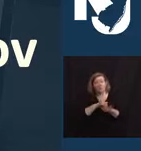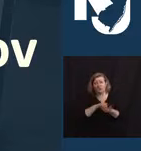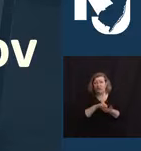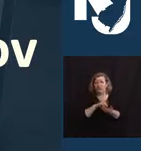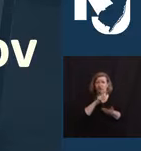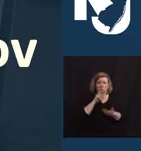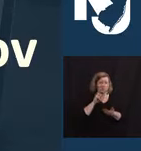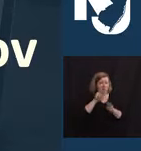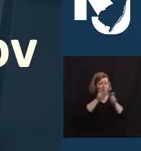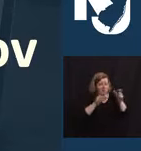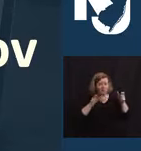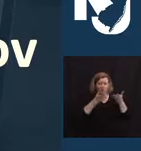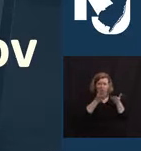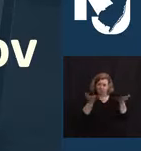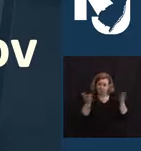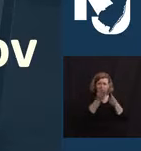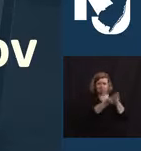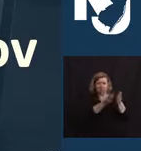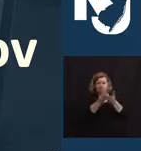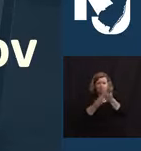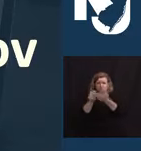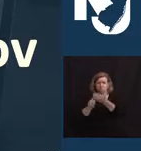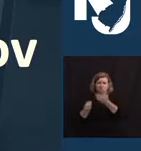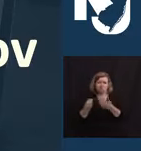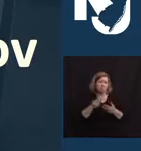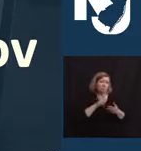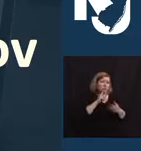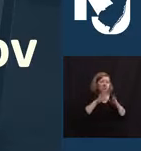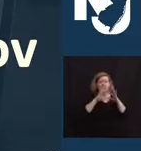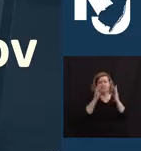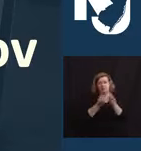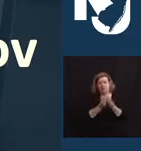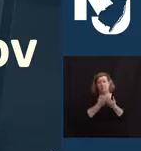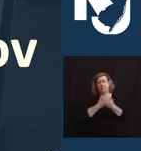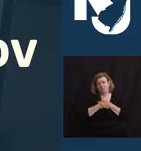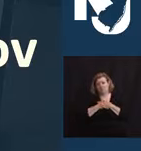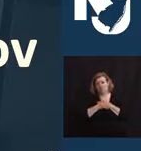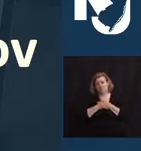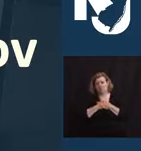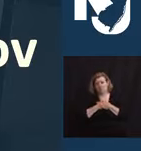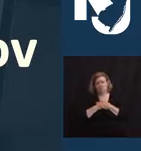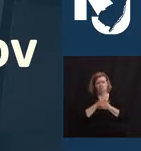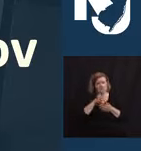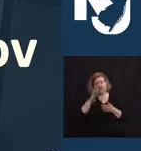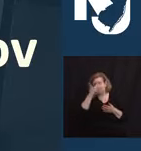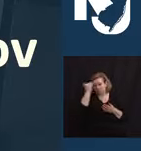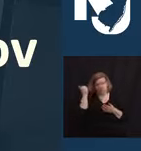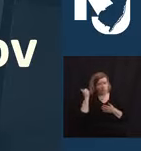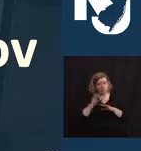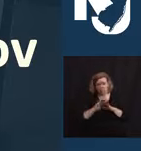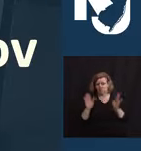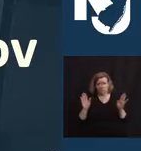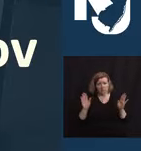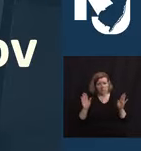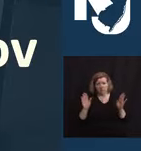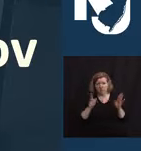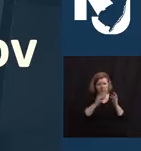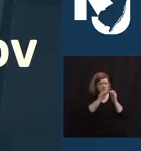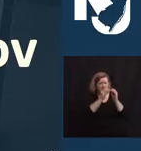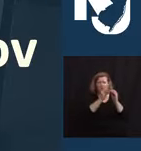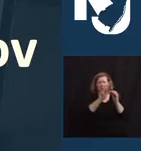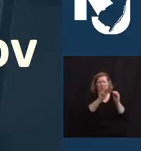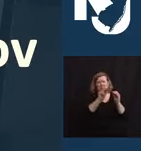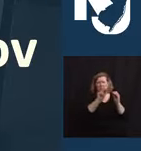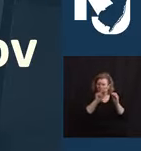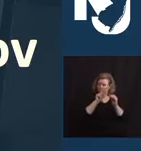with real families left behind. We don't want anyone ever, ever, ever to just be a number. We honor them all.